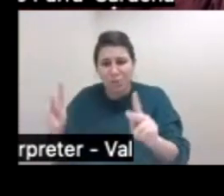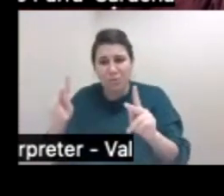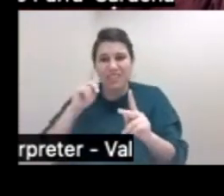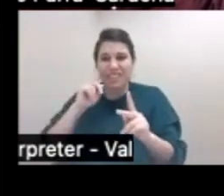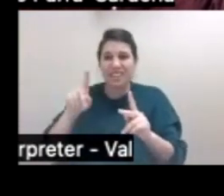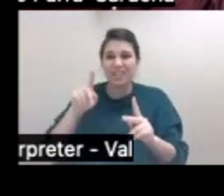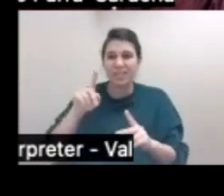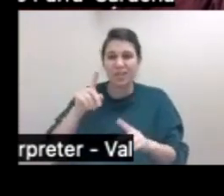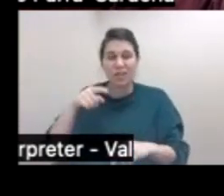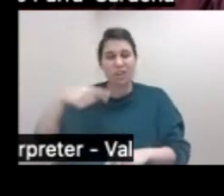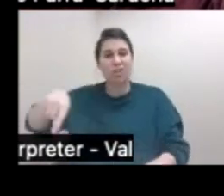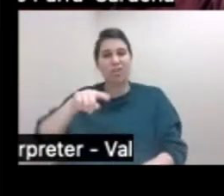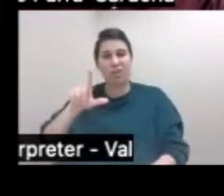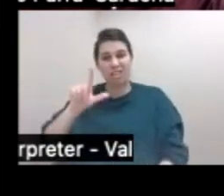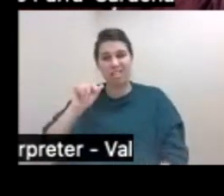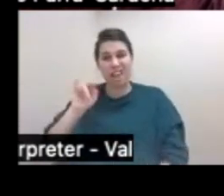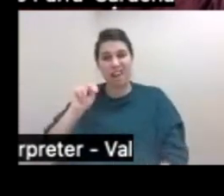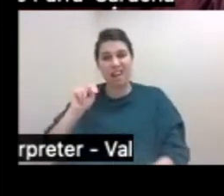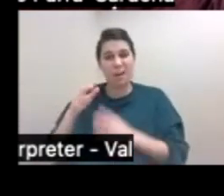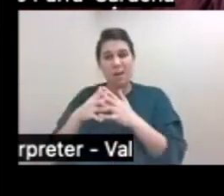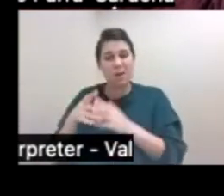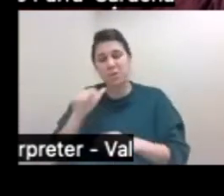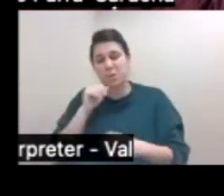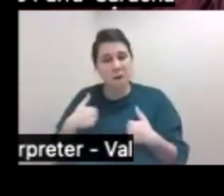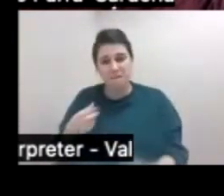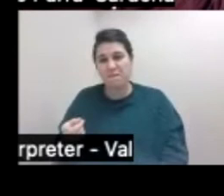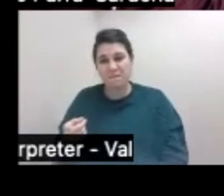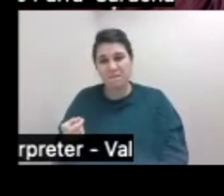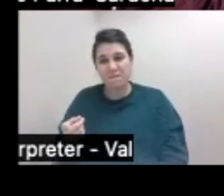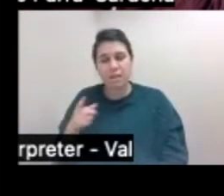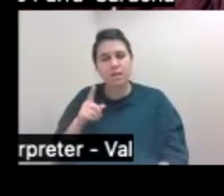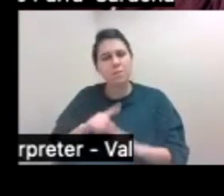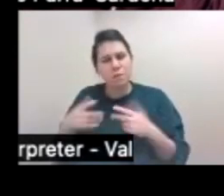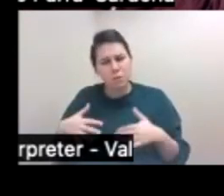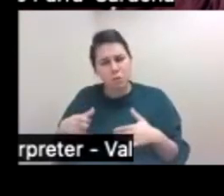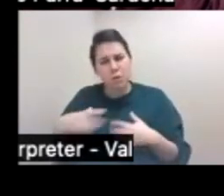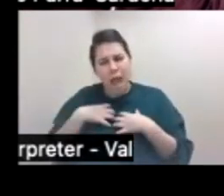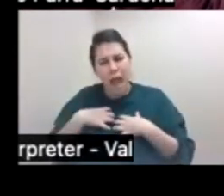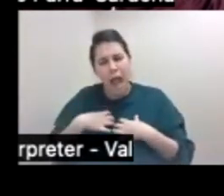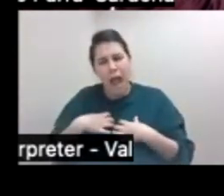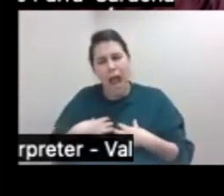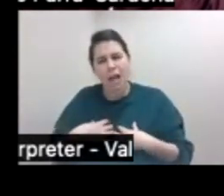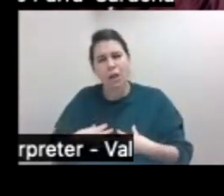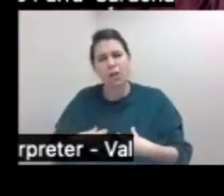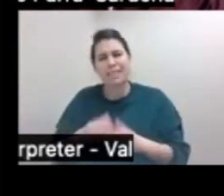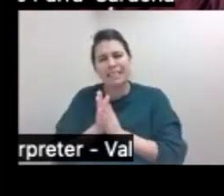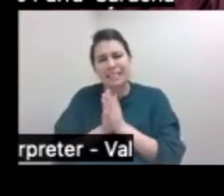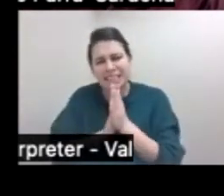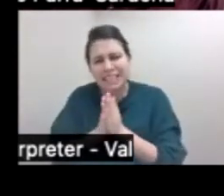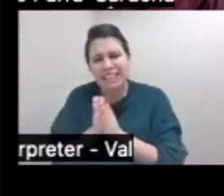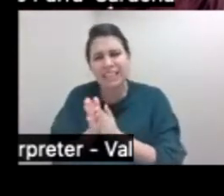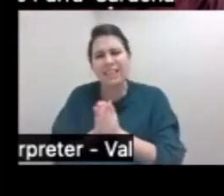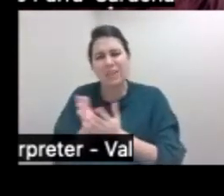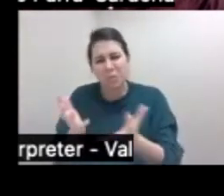America do not have. Now, our colleagues in Latin America, they have such a passion, heart, desire and thrive to make a difference